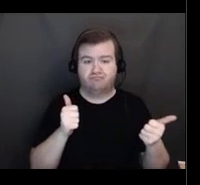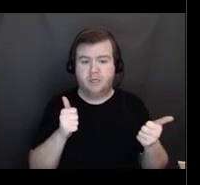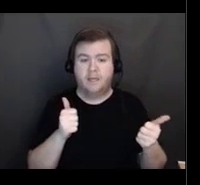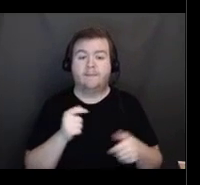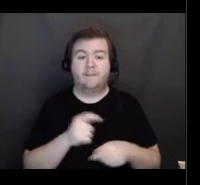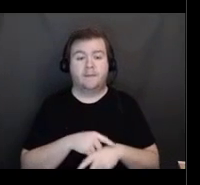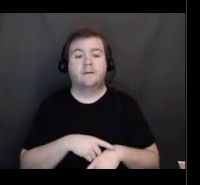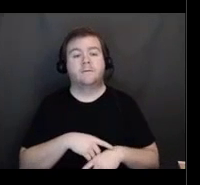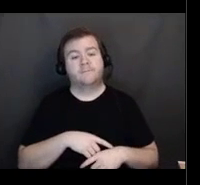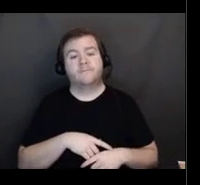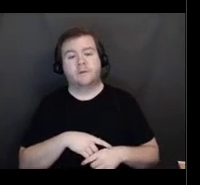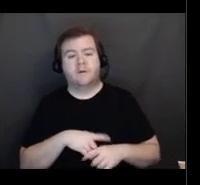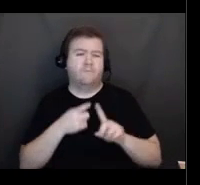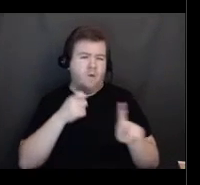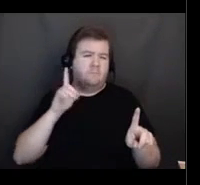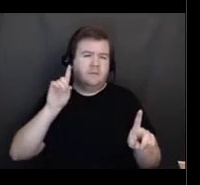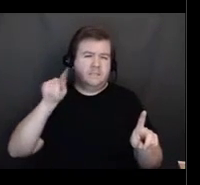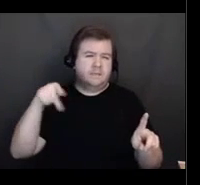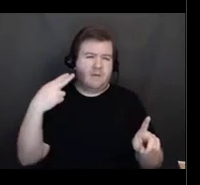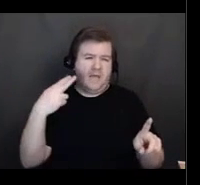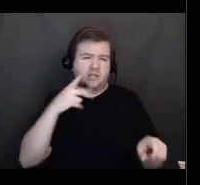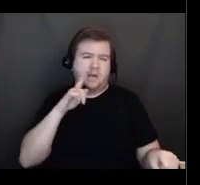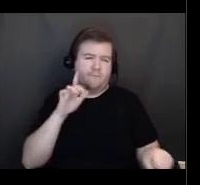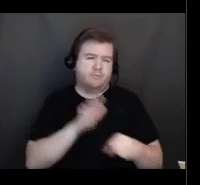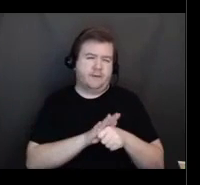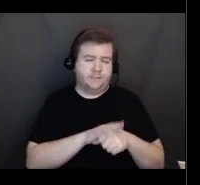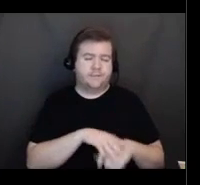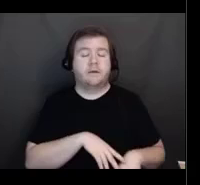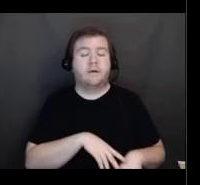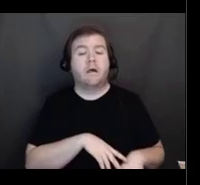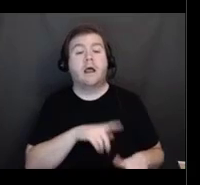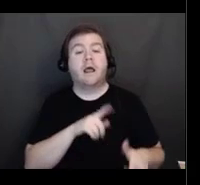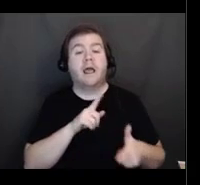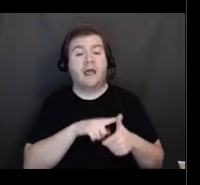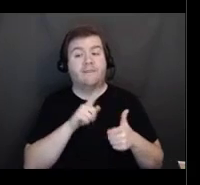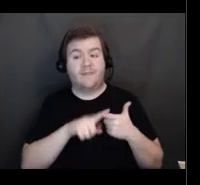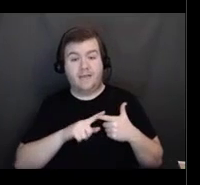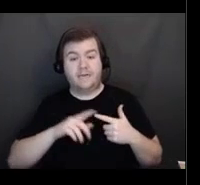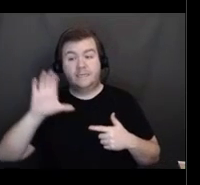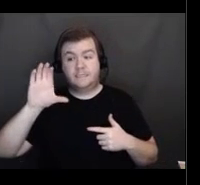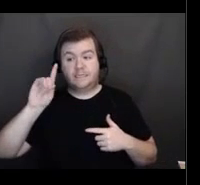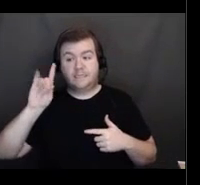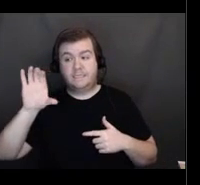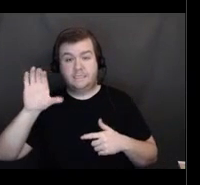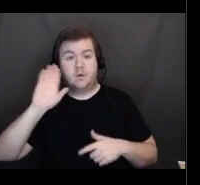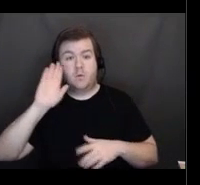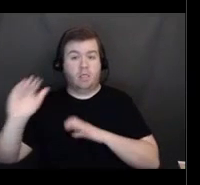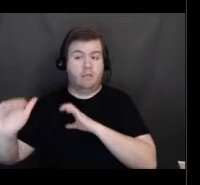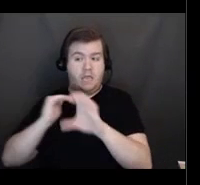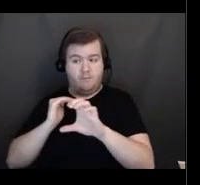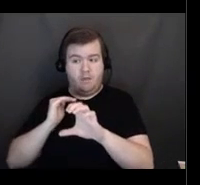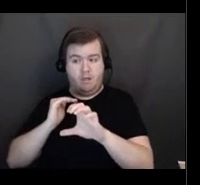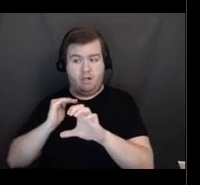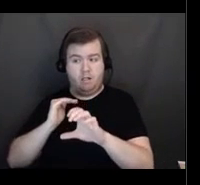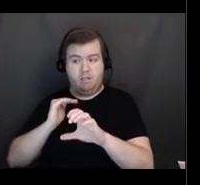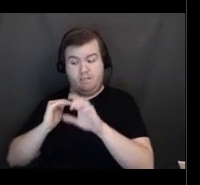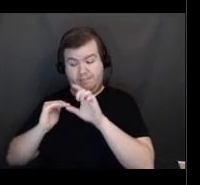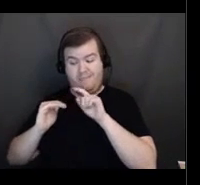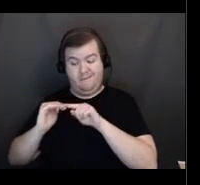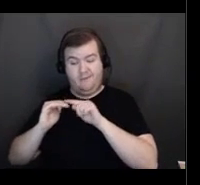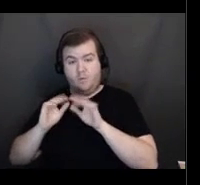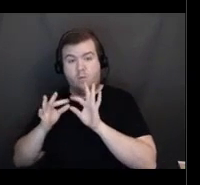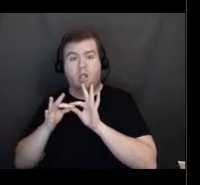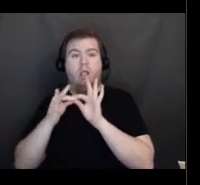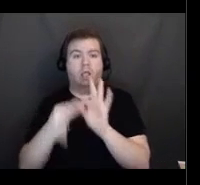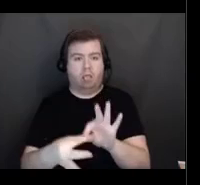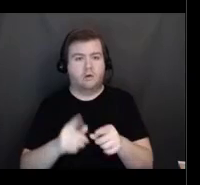have done that. You will then receive an email from the CDC that links you to the VAMS system where you would